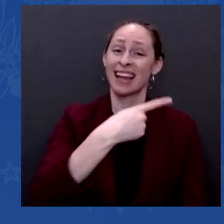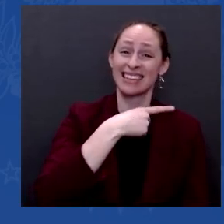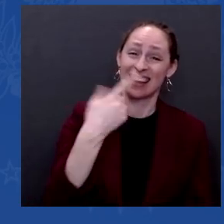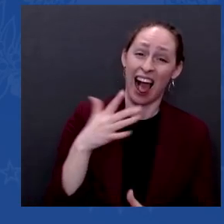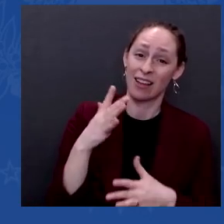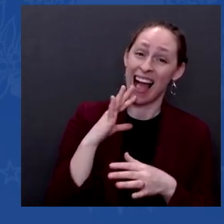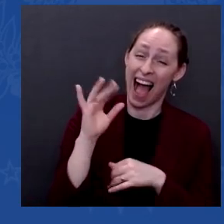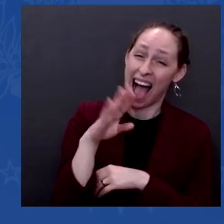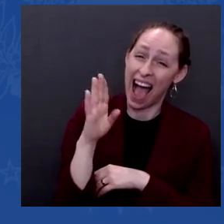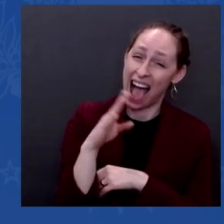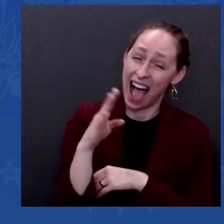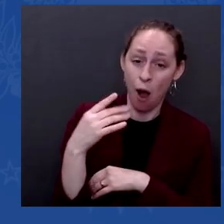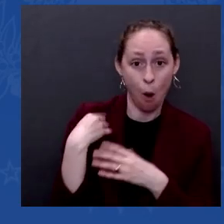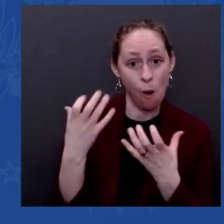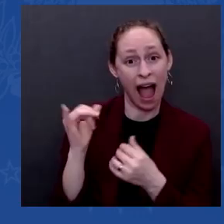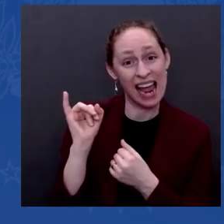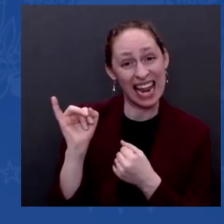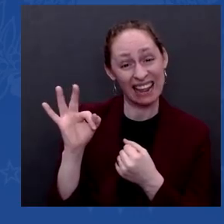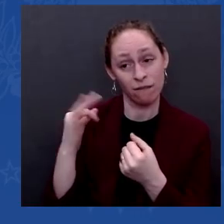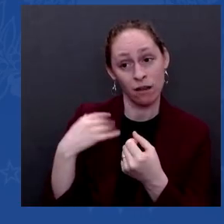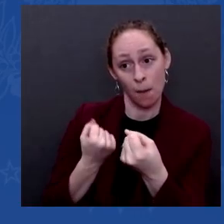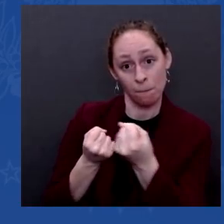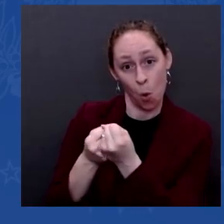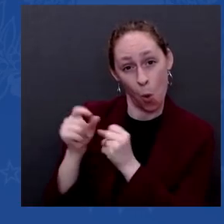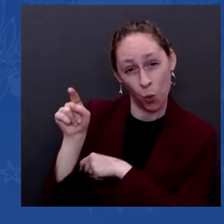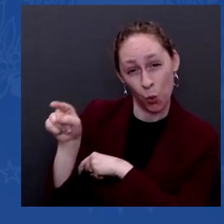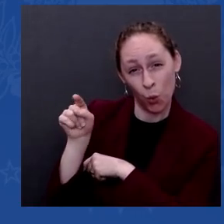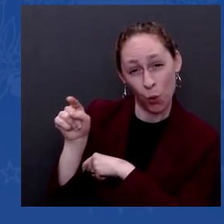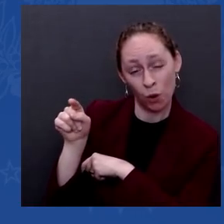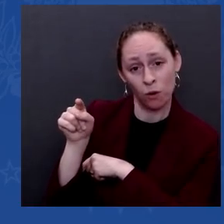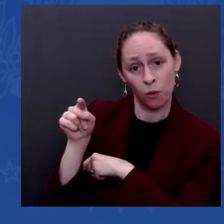We've got to break that. It's got to change.